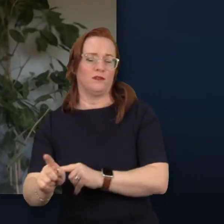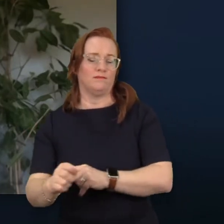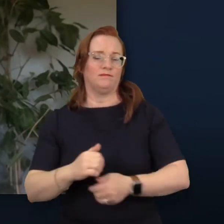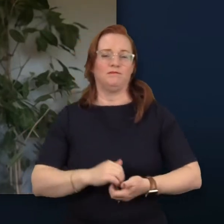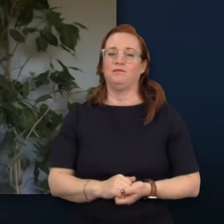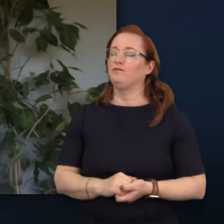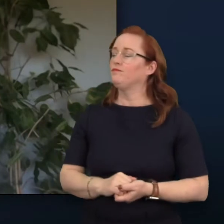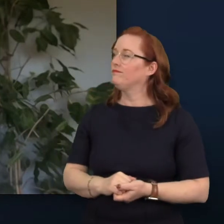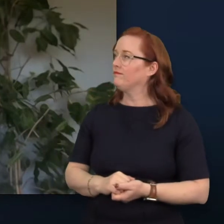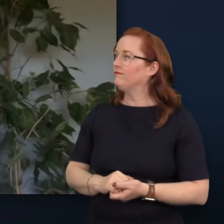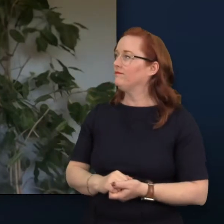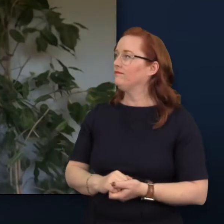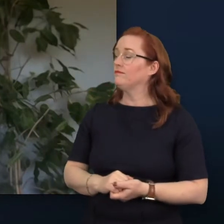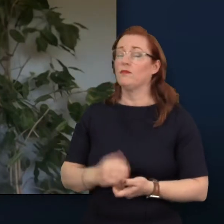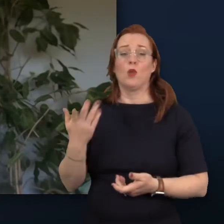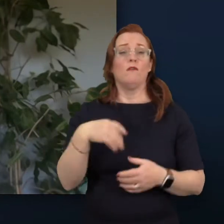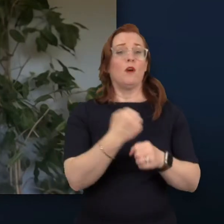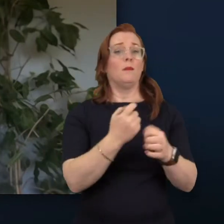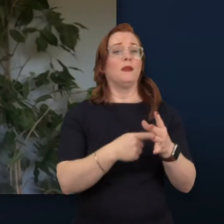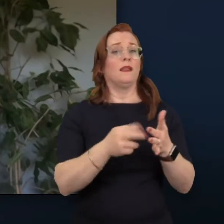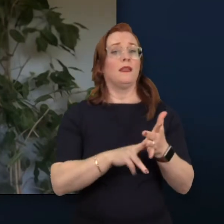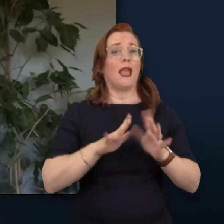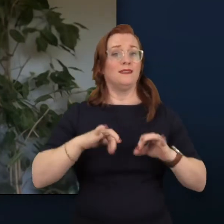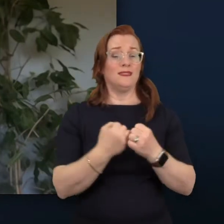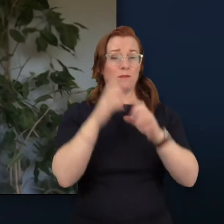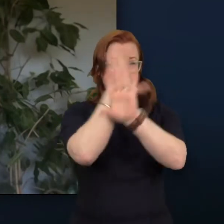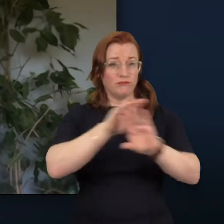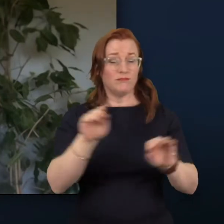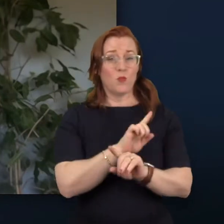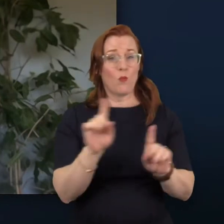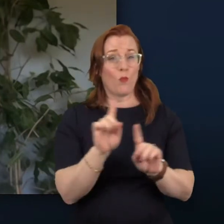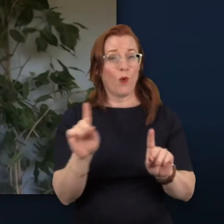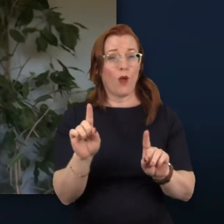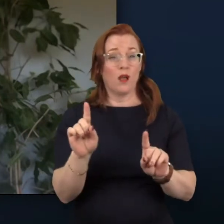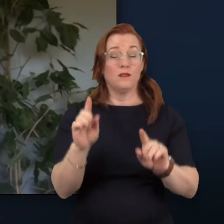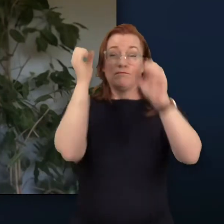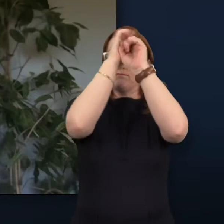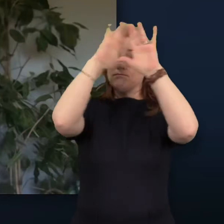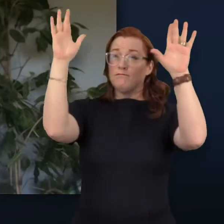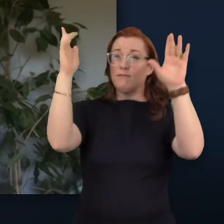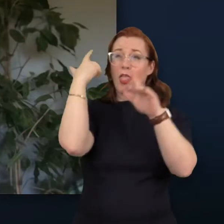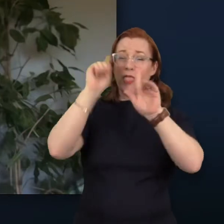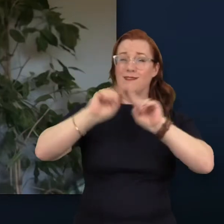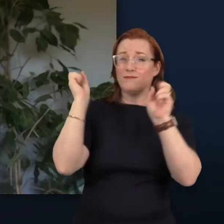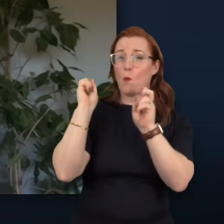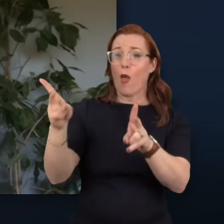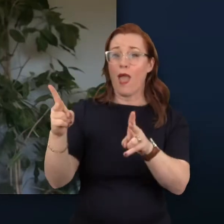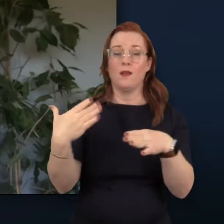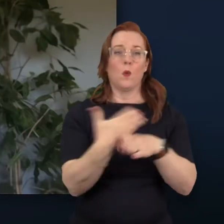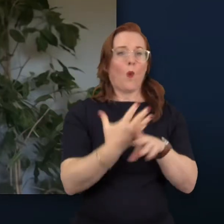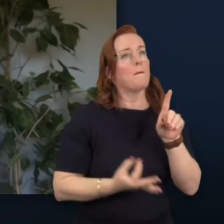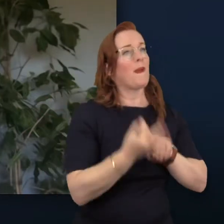Our message from the GAIN team is simple, think different, work better,